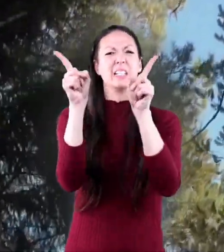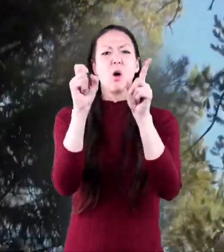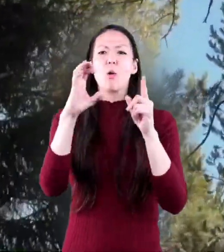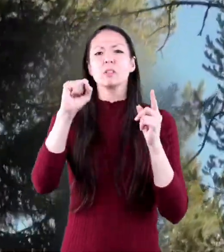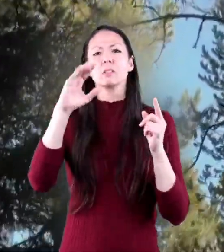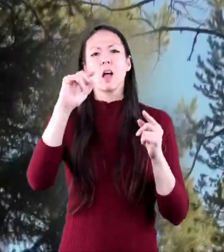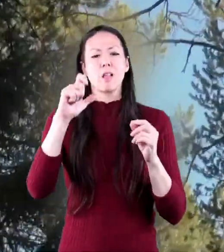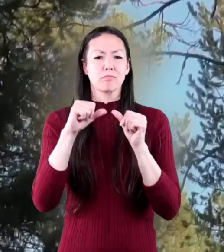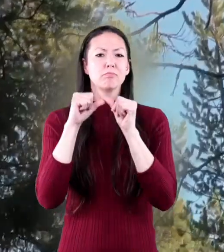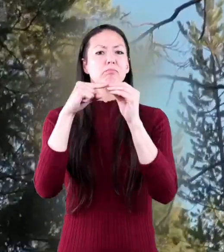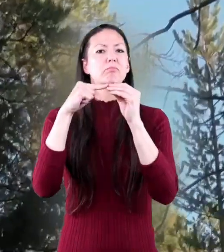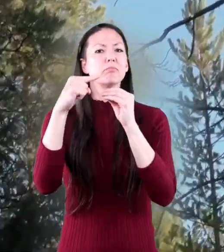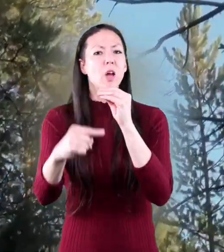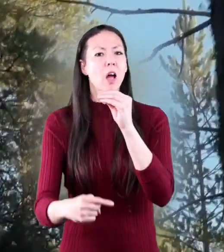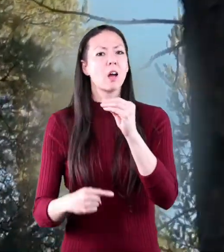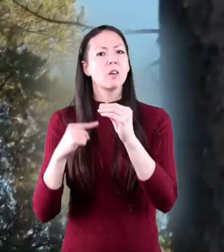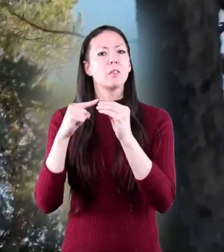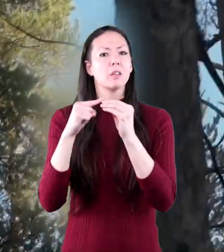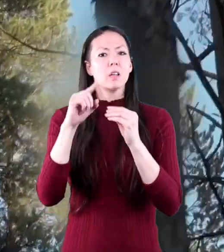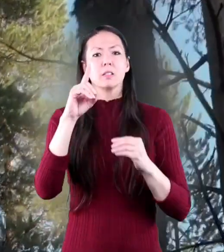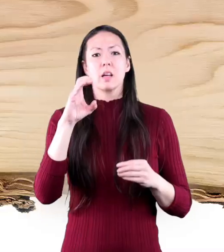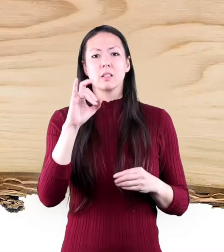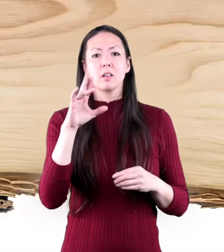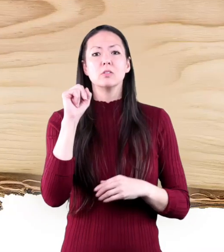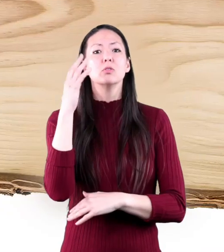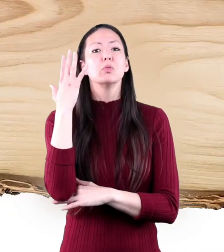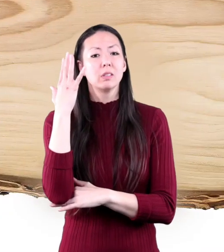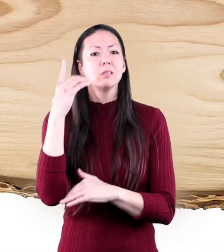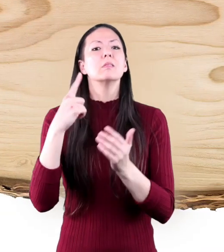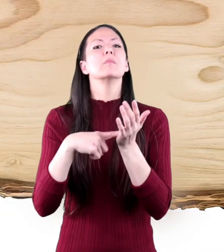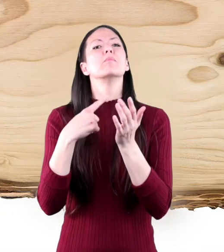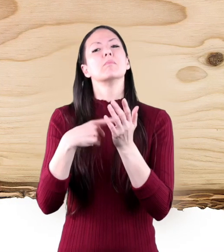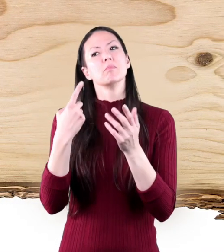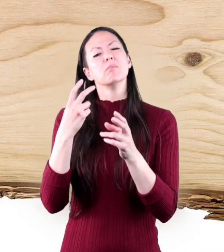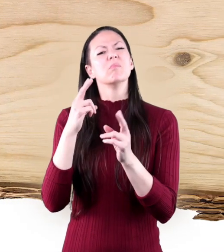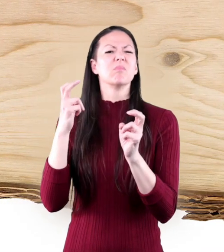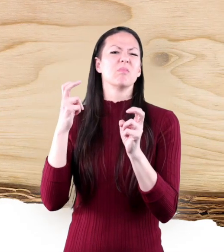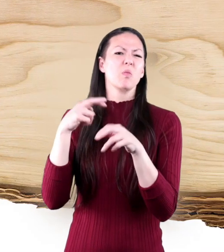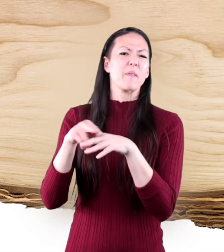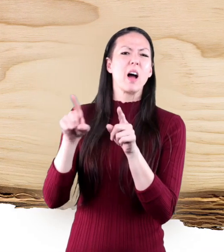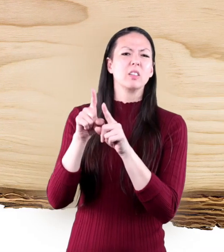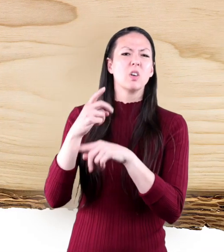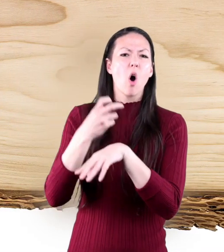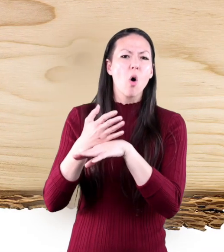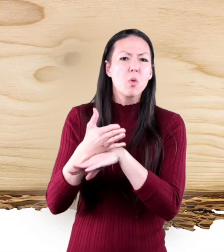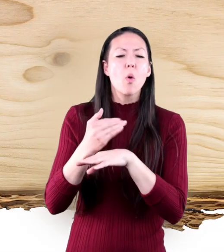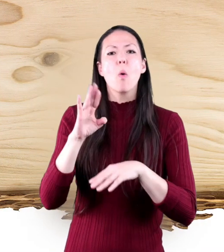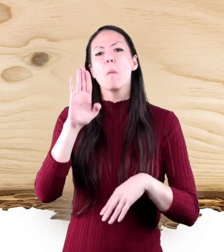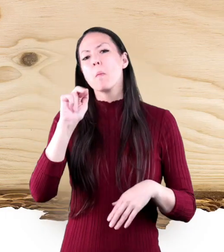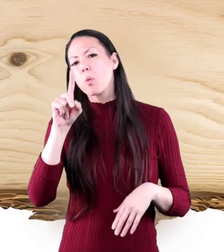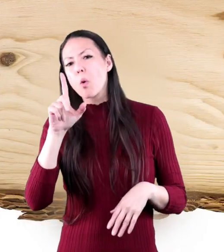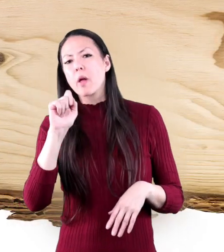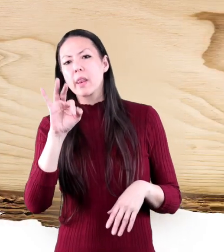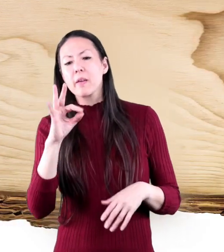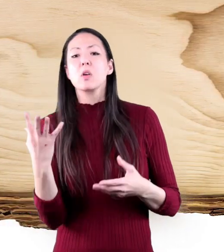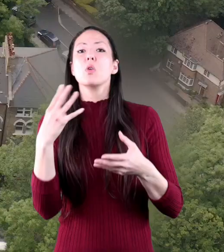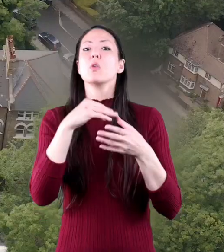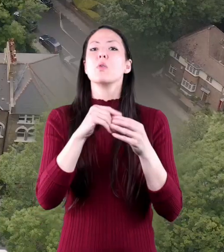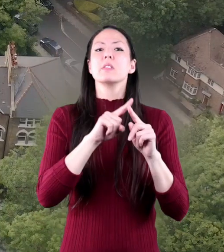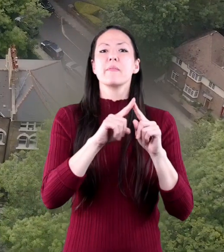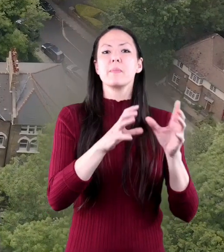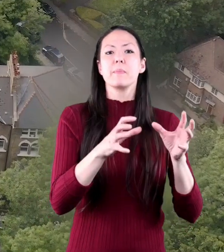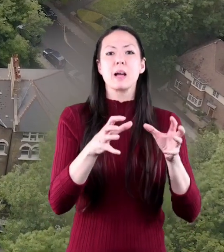known as needles or scales, all year round. Deciduous trees are sometimes referred to as hardwood or broadleaf trees